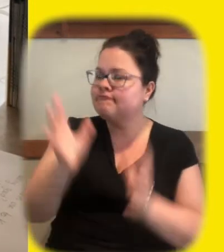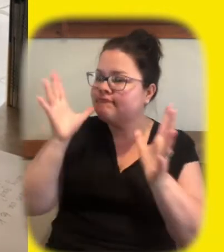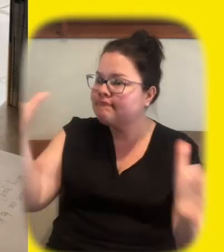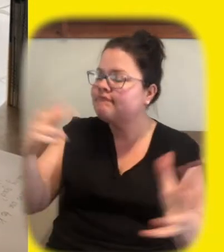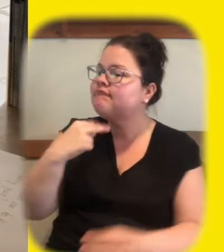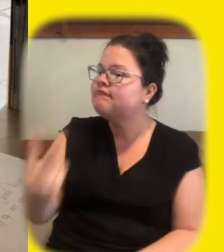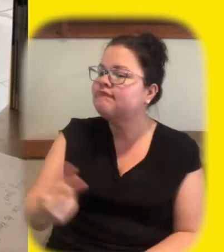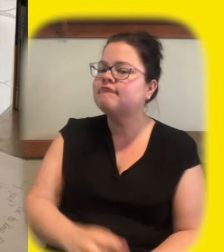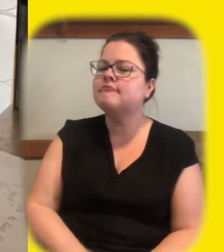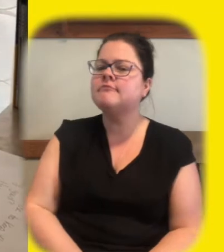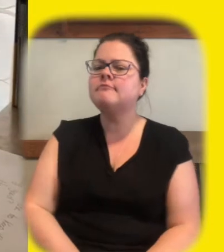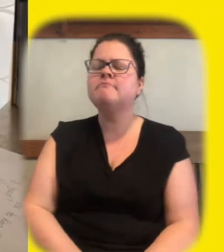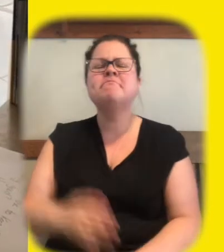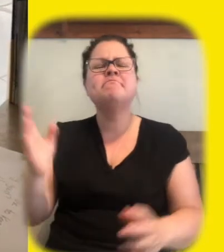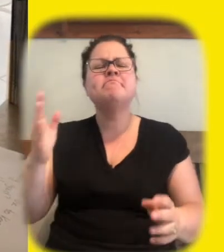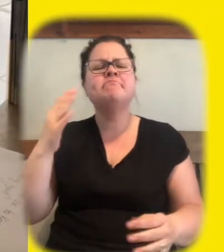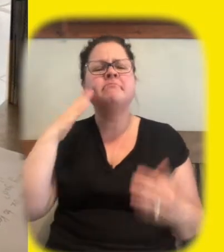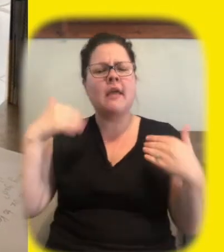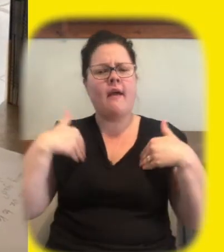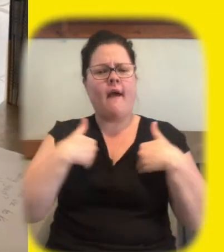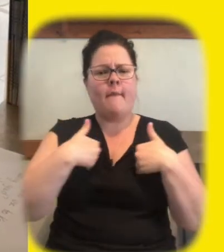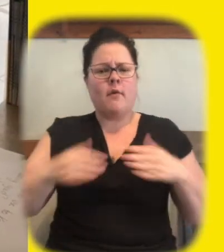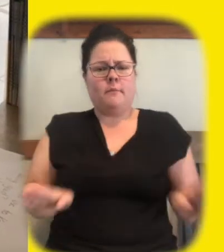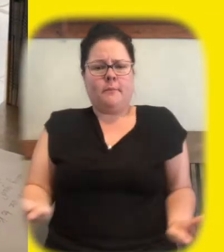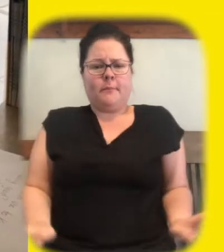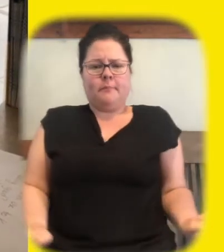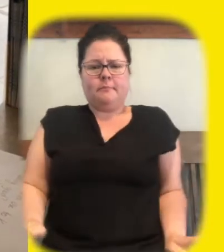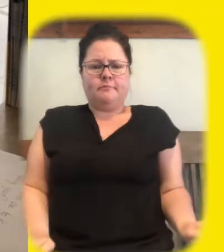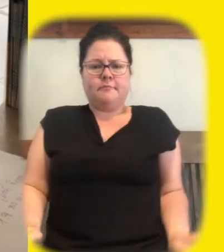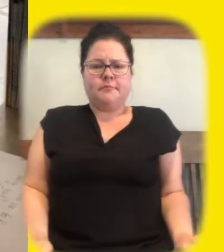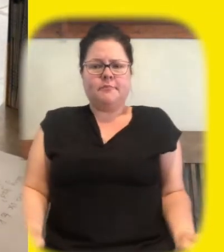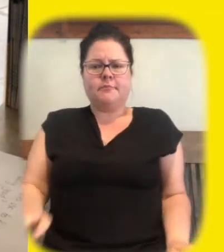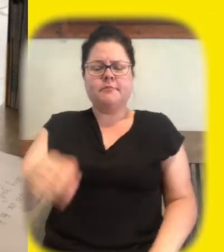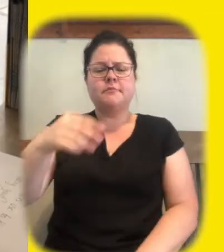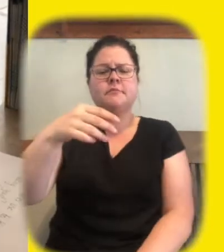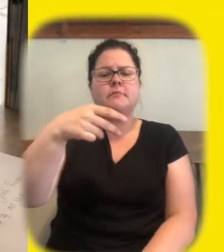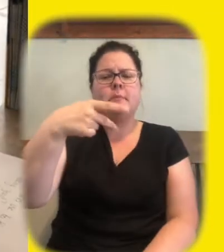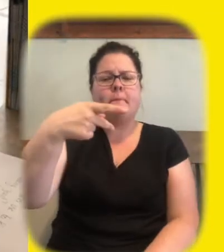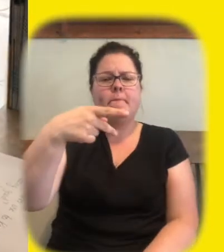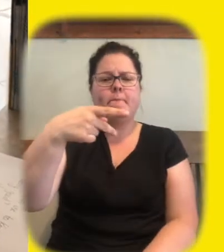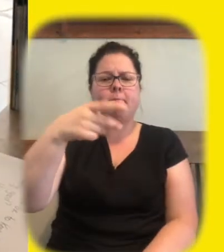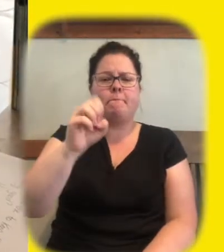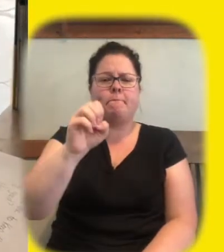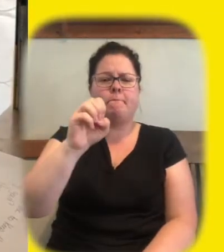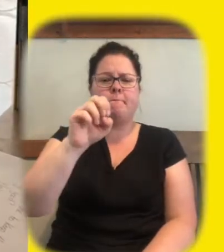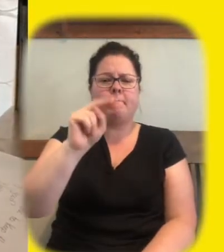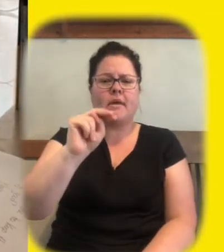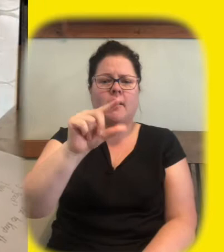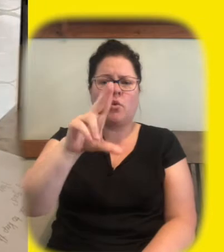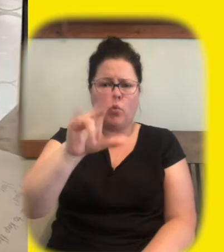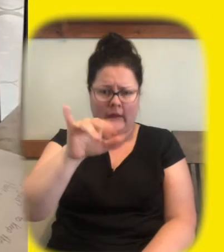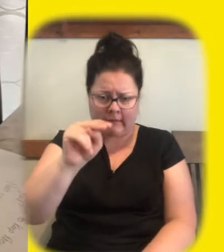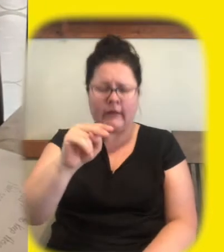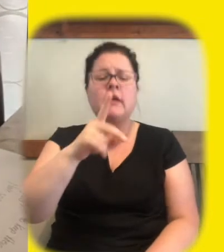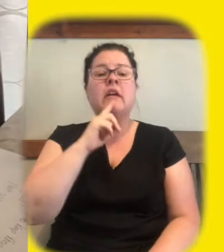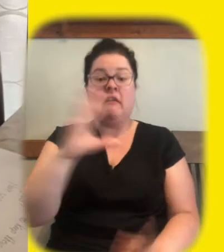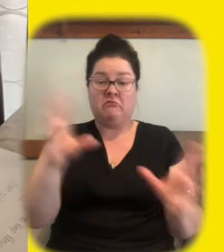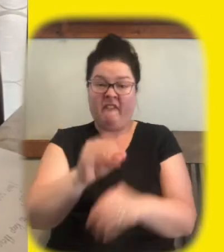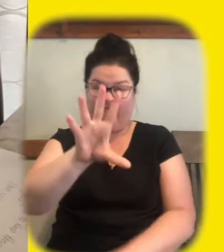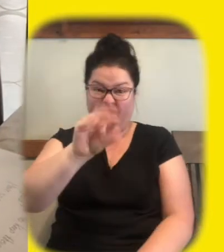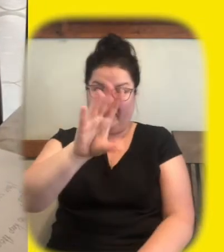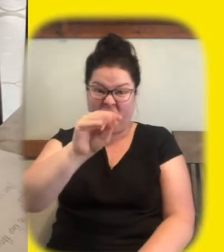okay nice and loud what do you call penguins i mean what do you call 50 penguins in the arctic